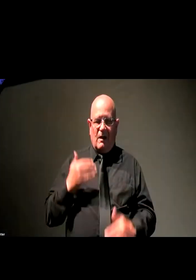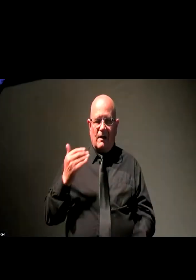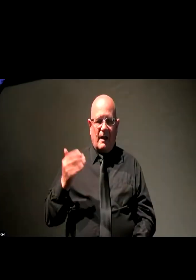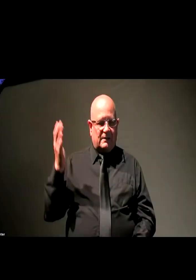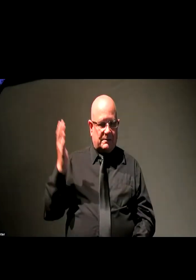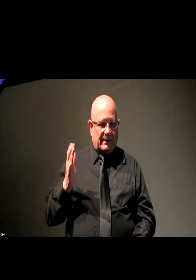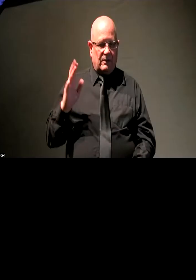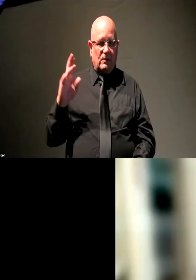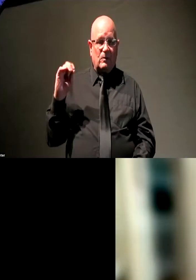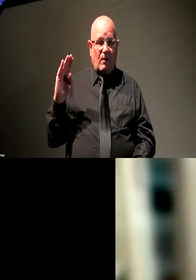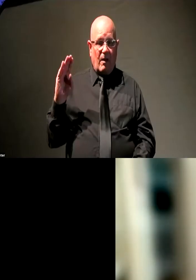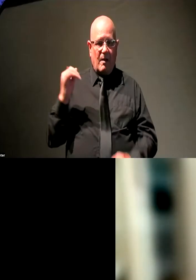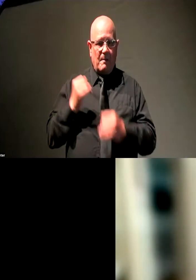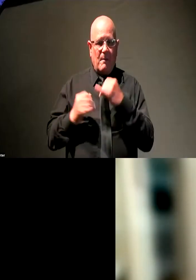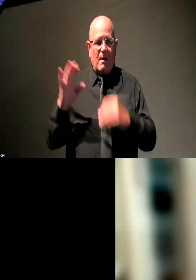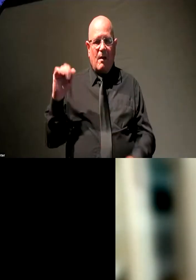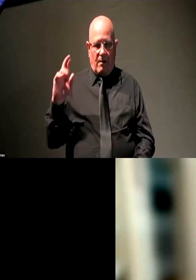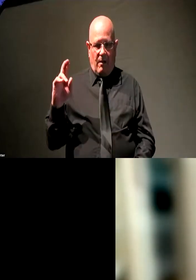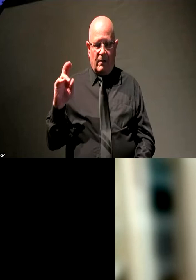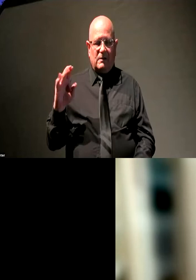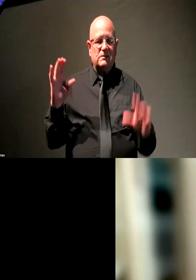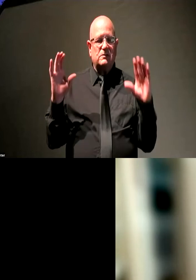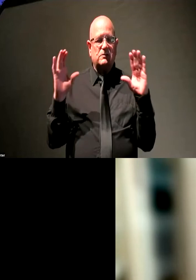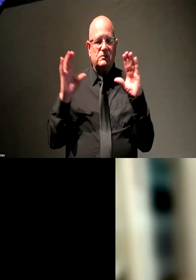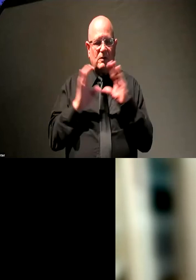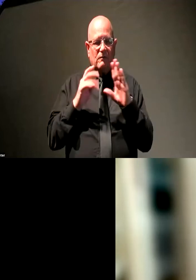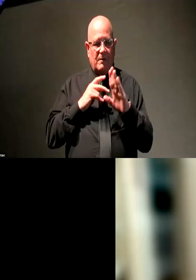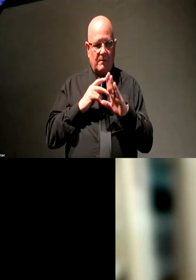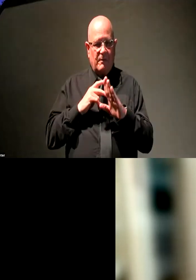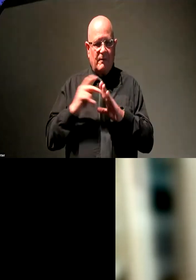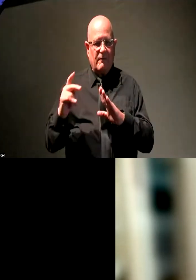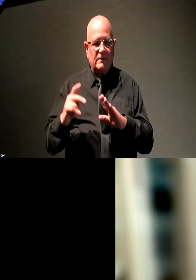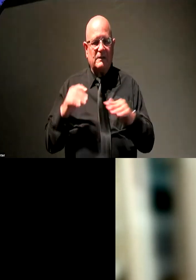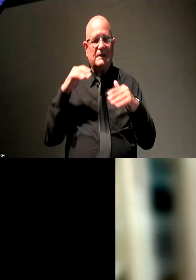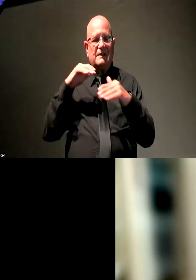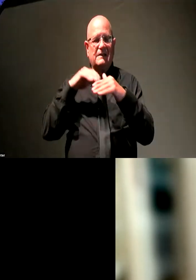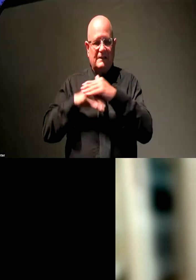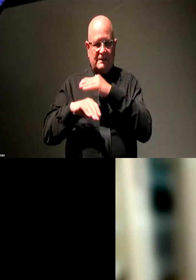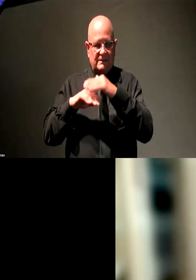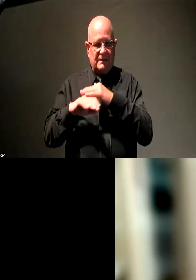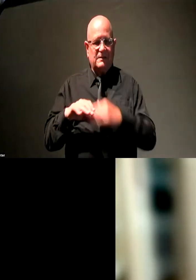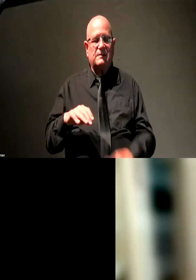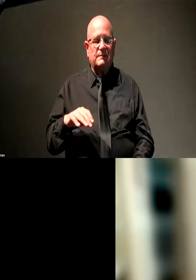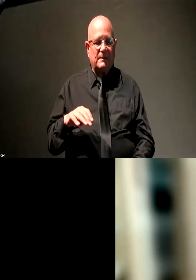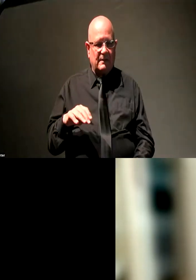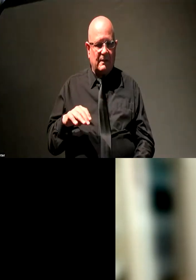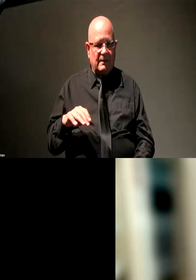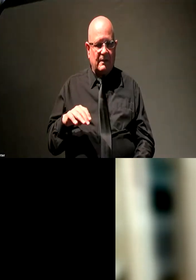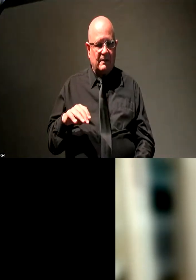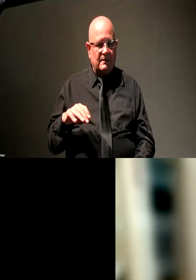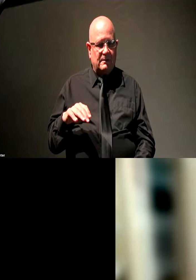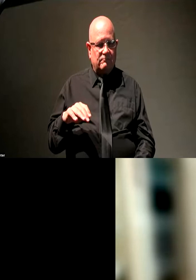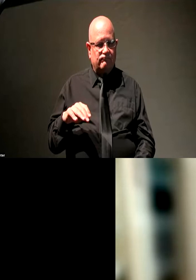Rob is a certified professional in accessibility for competencies. He's also the